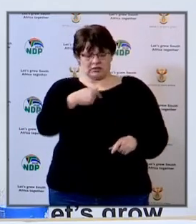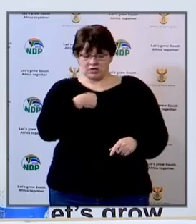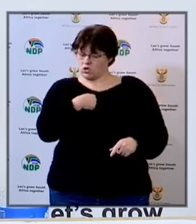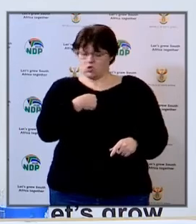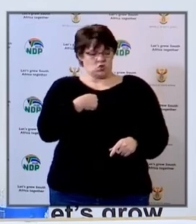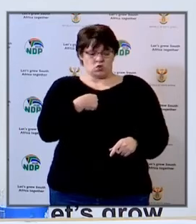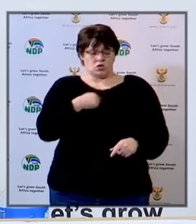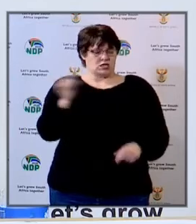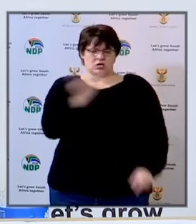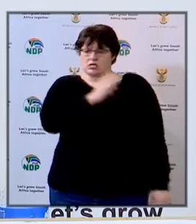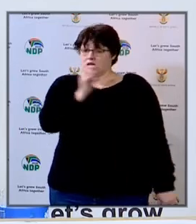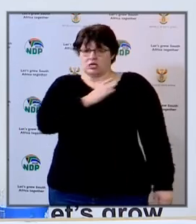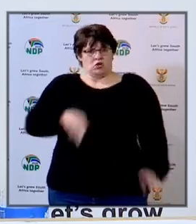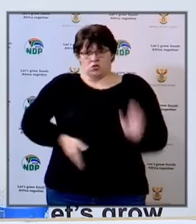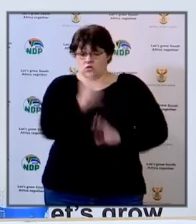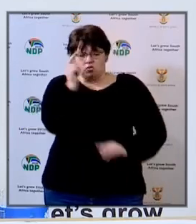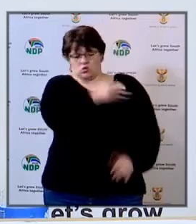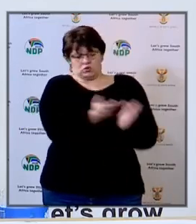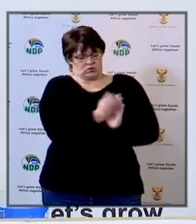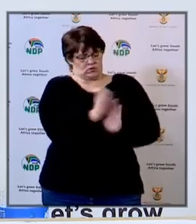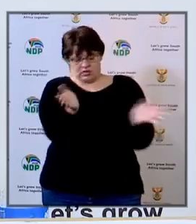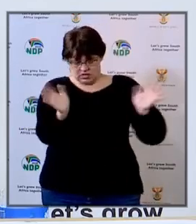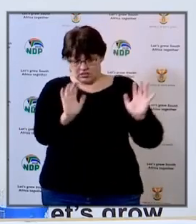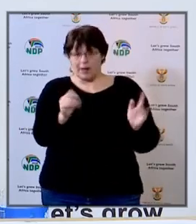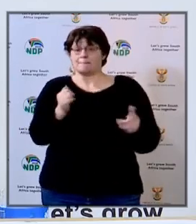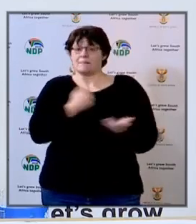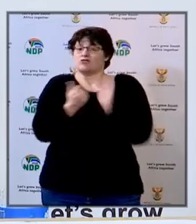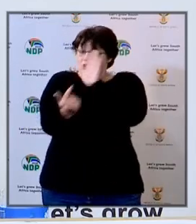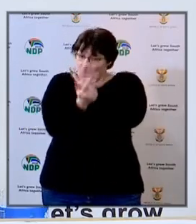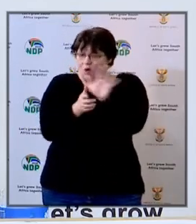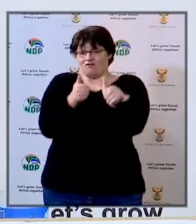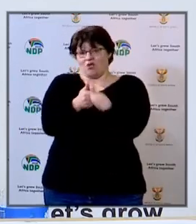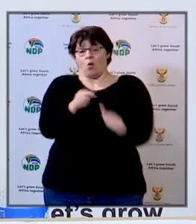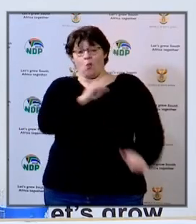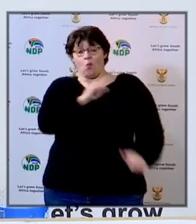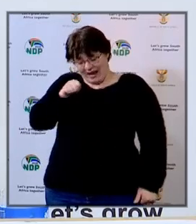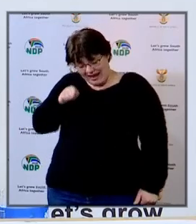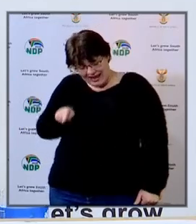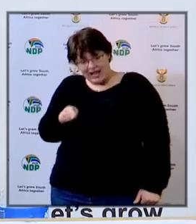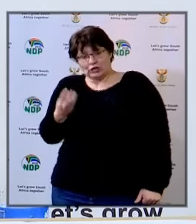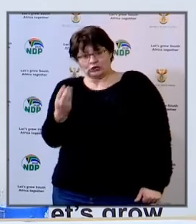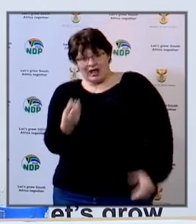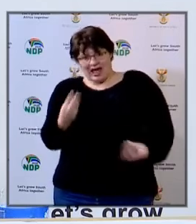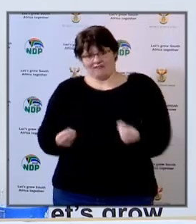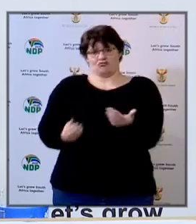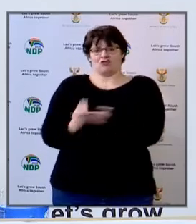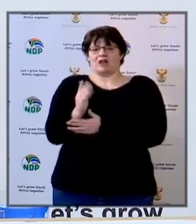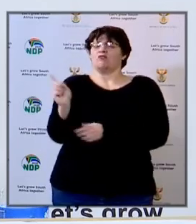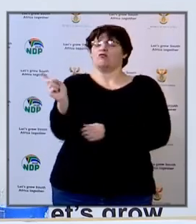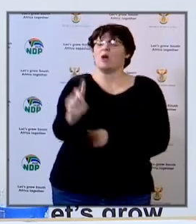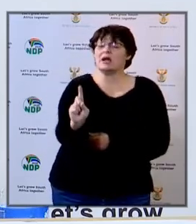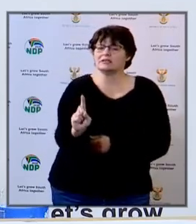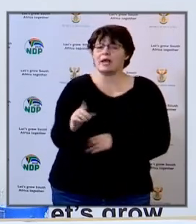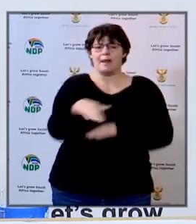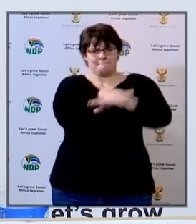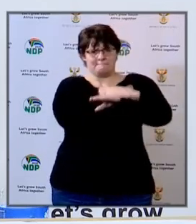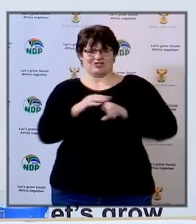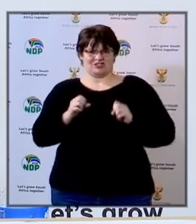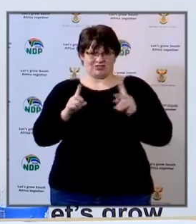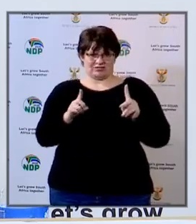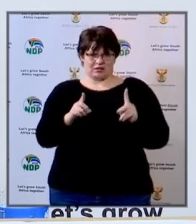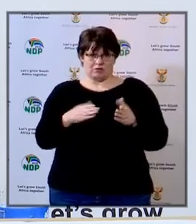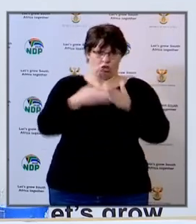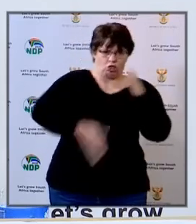uneasy to send their children back to schools must follow the law to ensure that their children's rights to basic education is